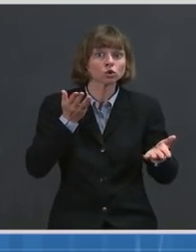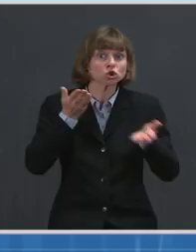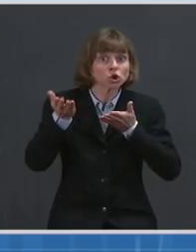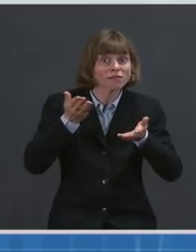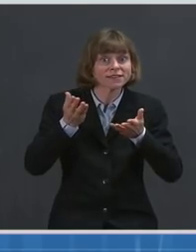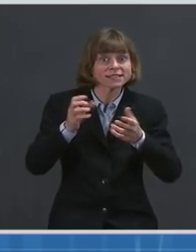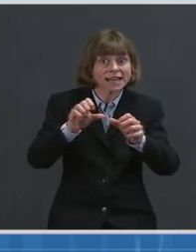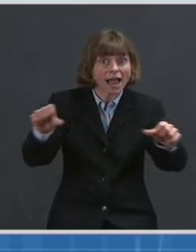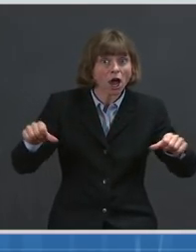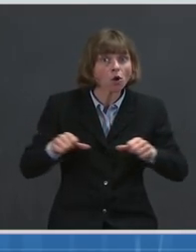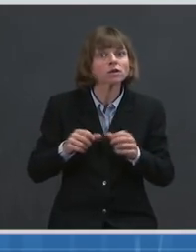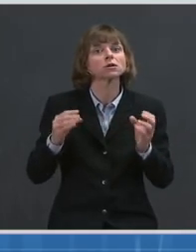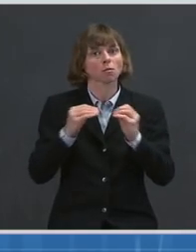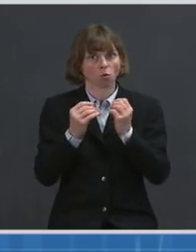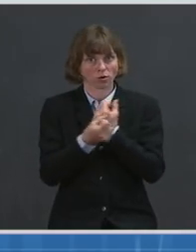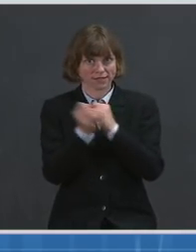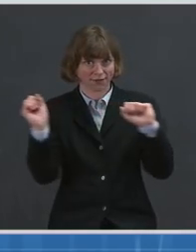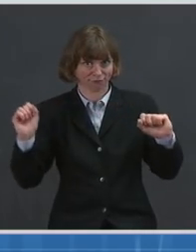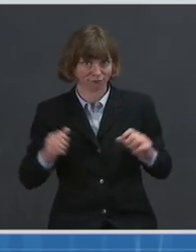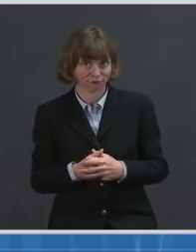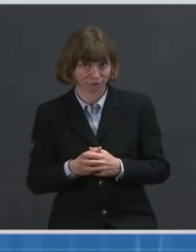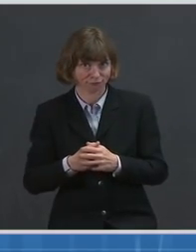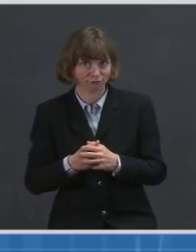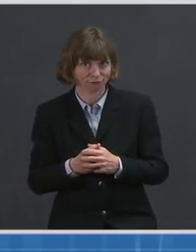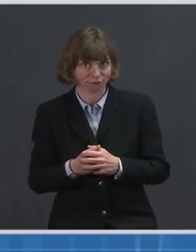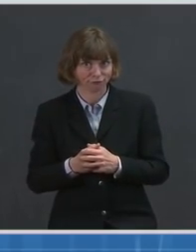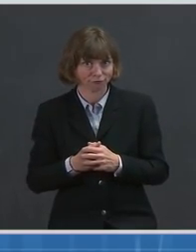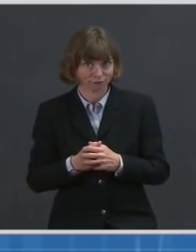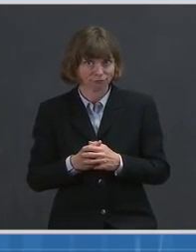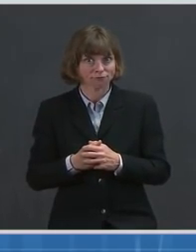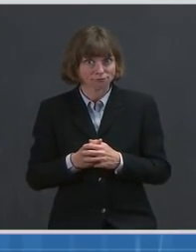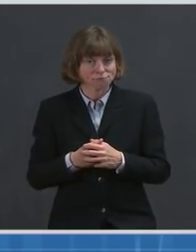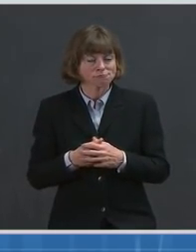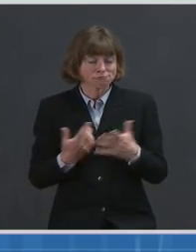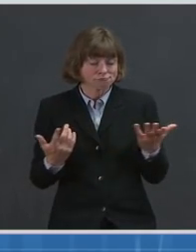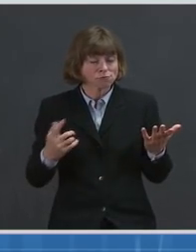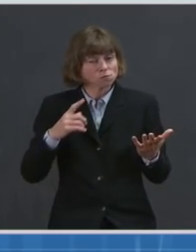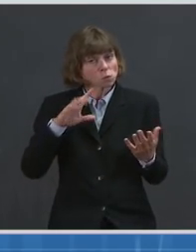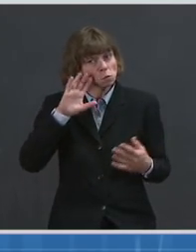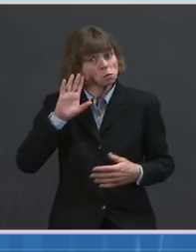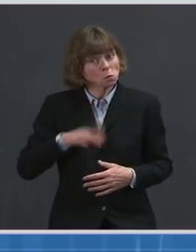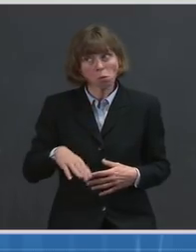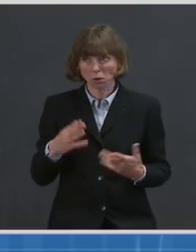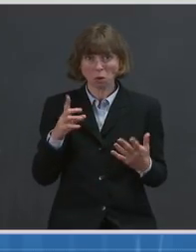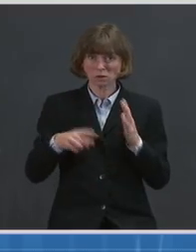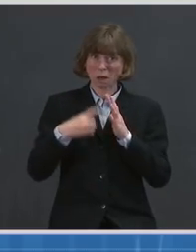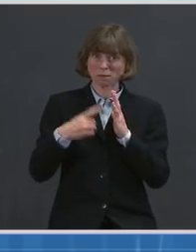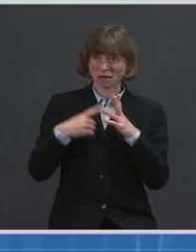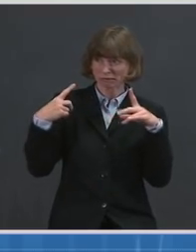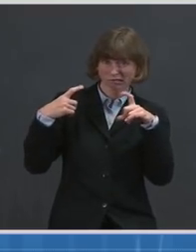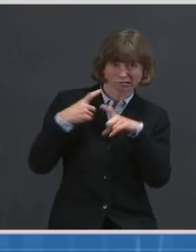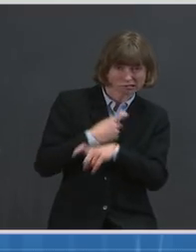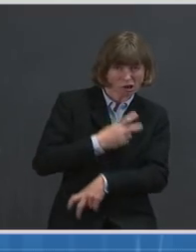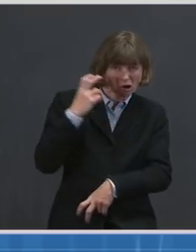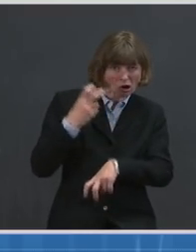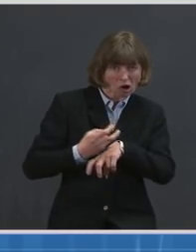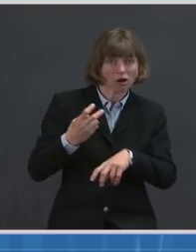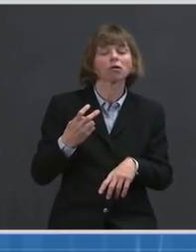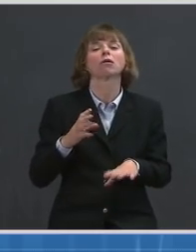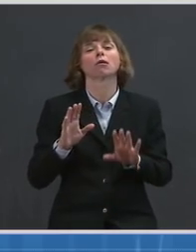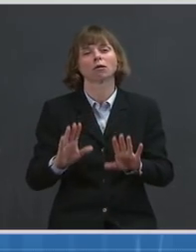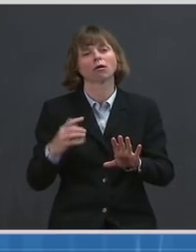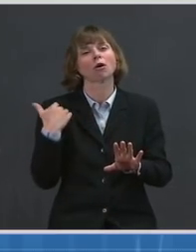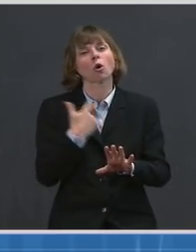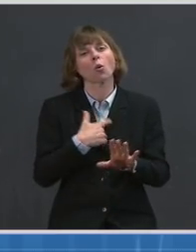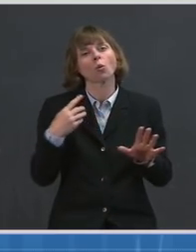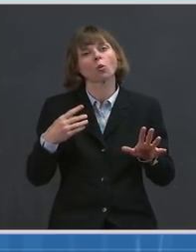play areas safer. Recognizing that guidance can sometimes be complex, we are also releasing a suite of complementary